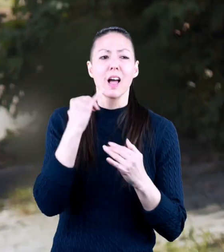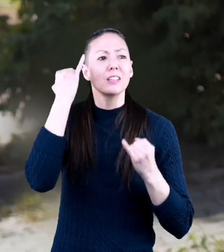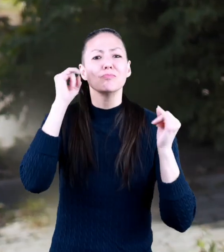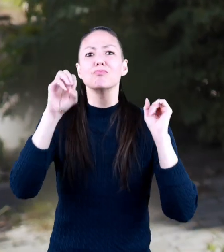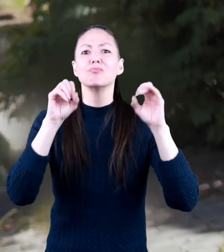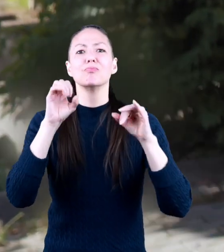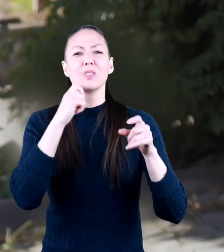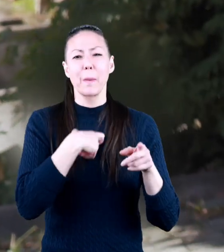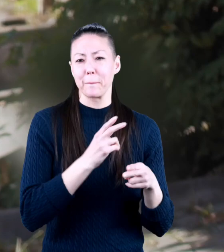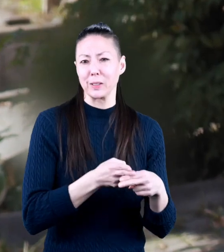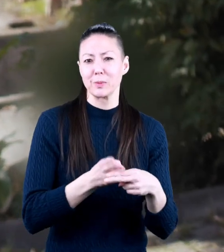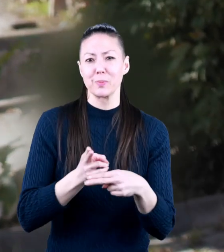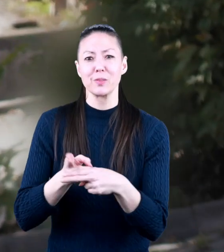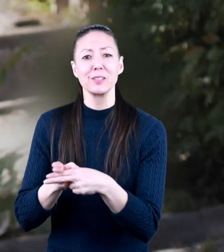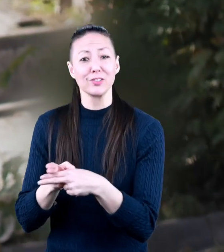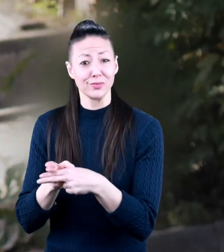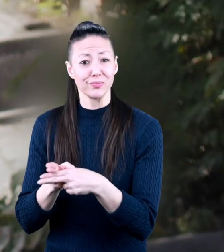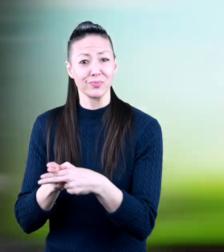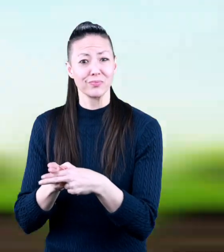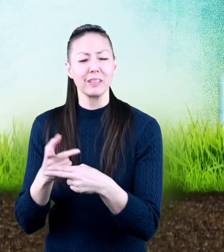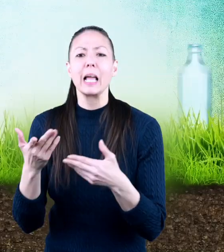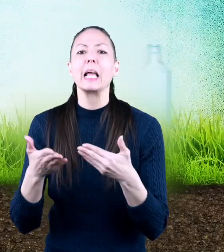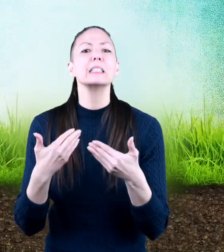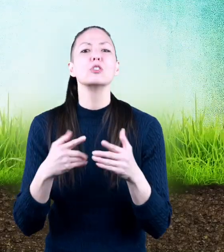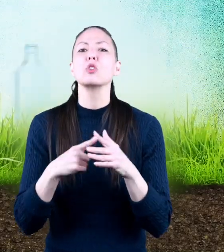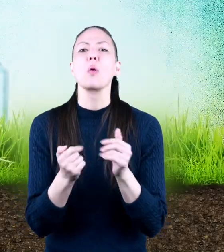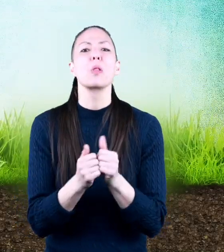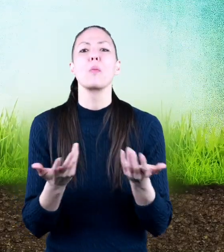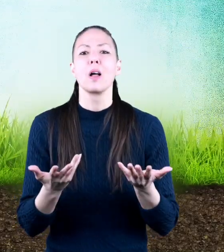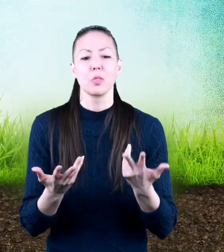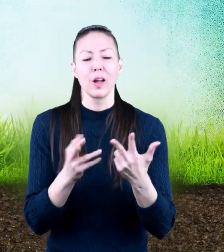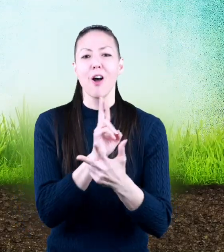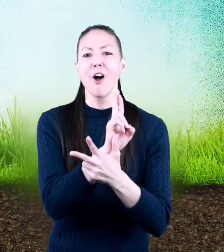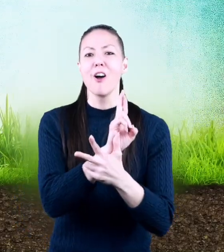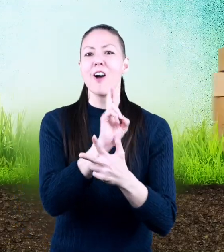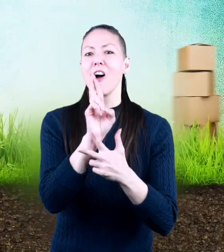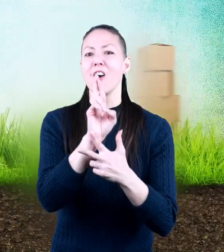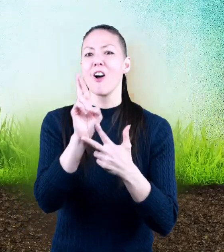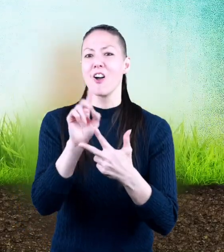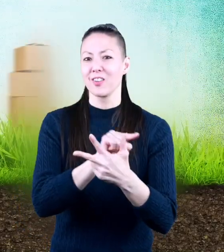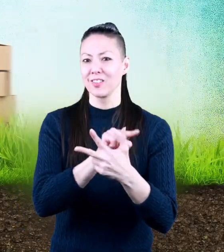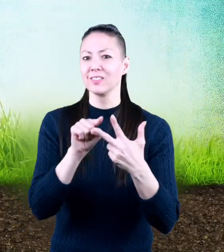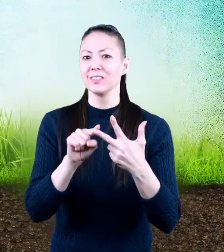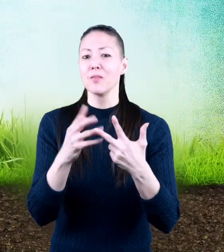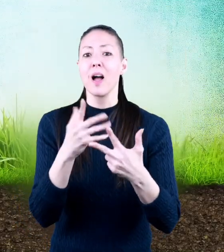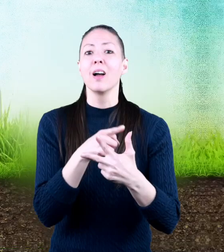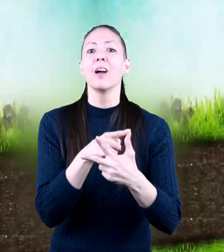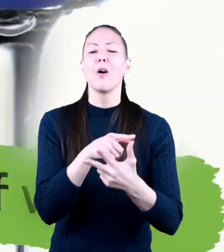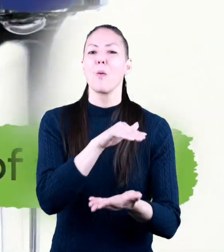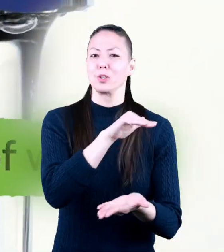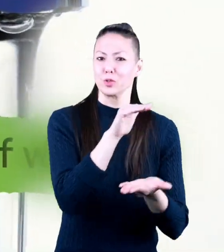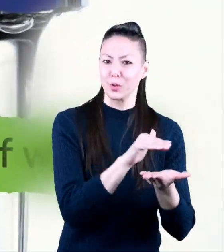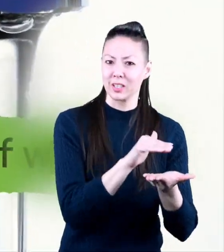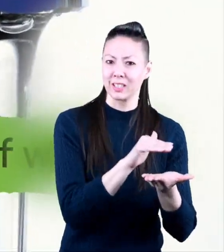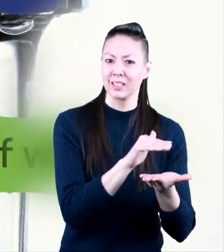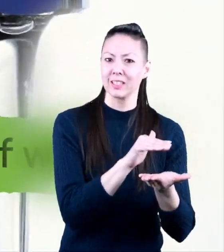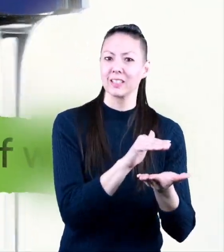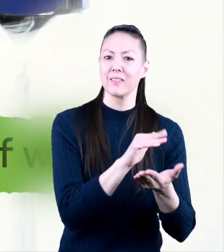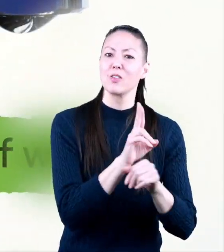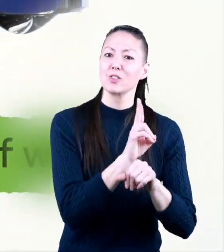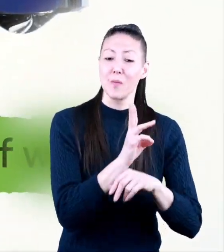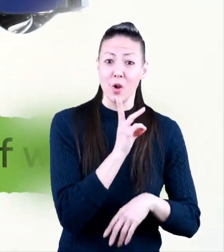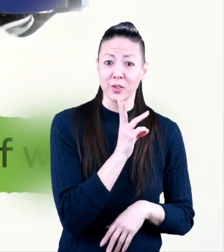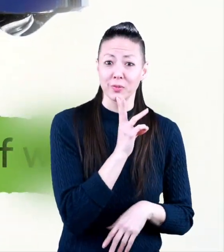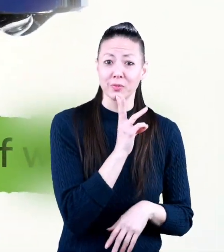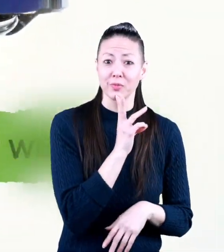some of the ideas we just mentioned an easy one to start with is the three r's reduce your